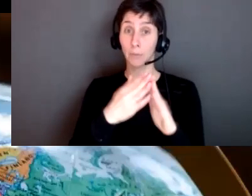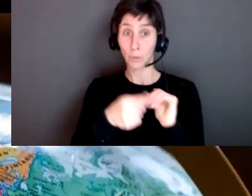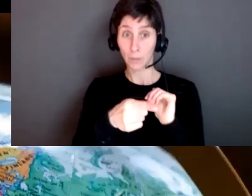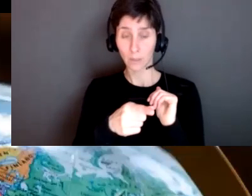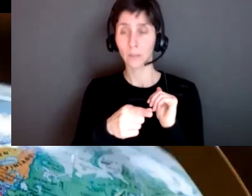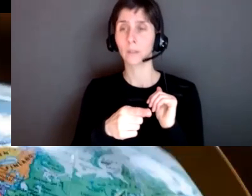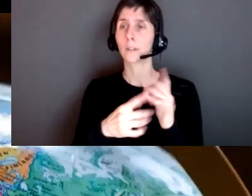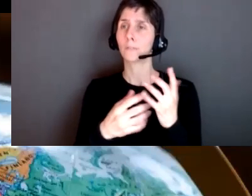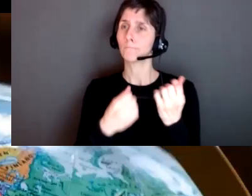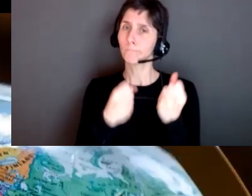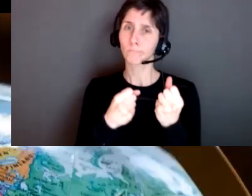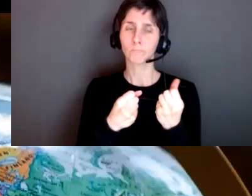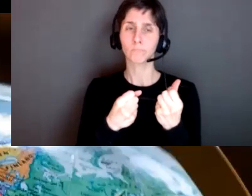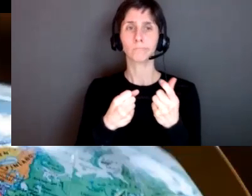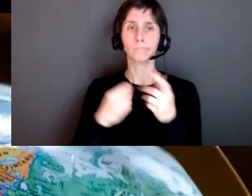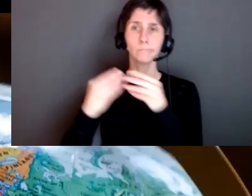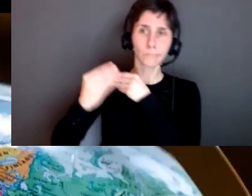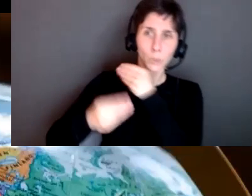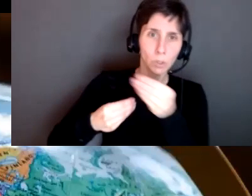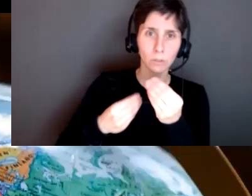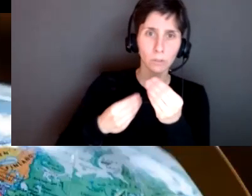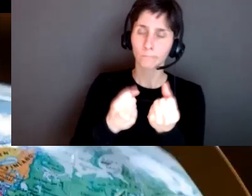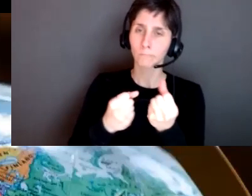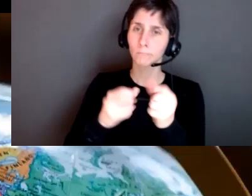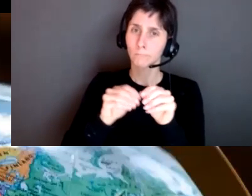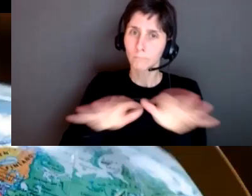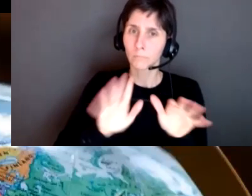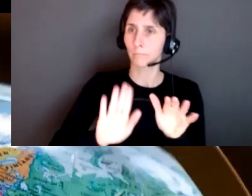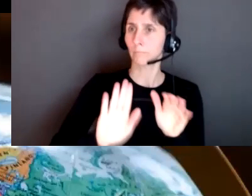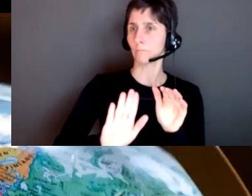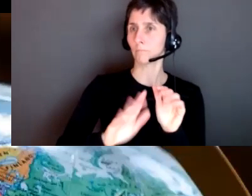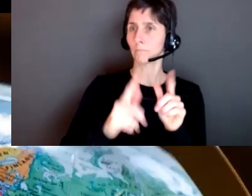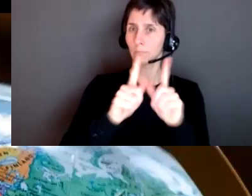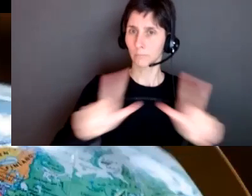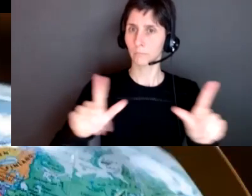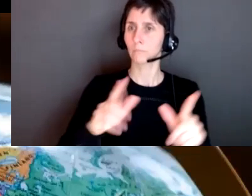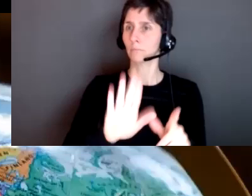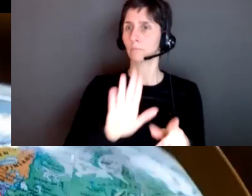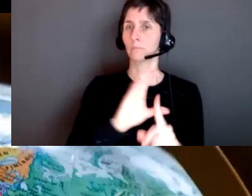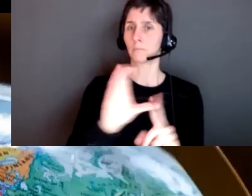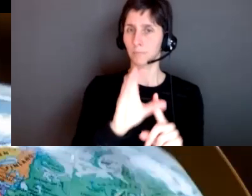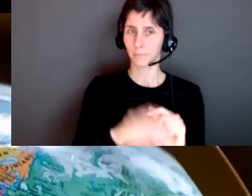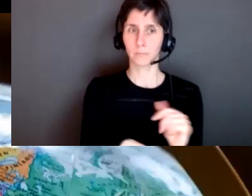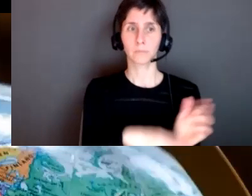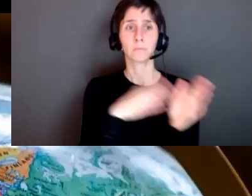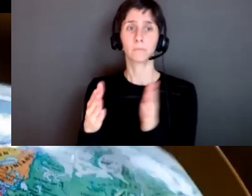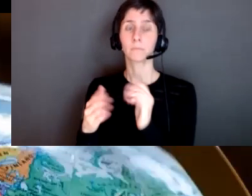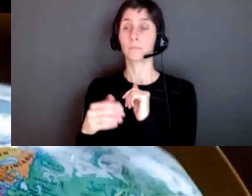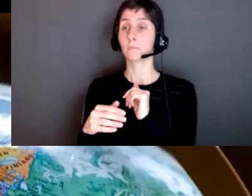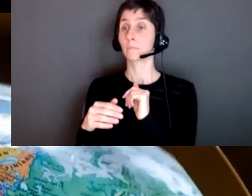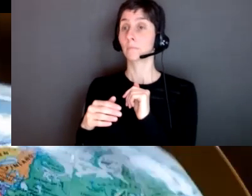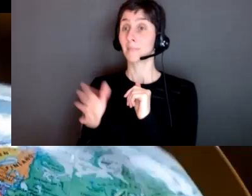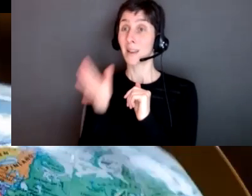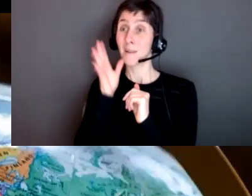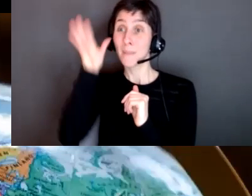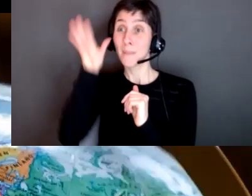maintained this distinct cultural linguistic tradition um they can be children of immigrant parents or caregivers